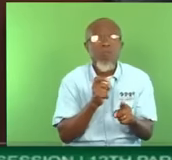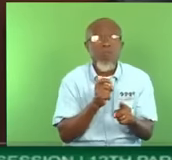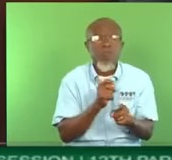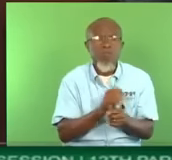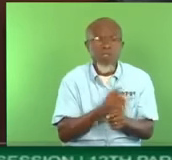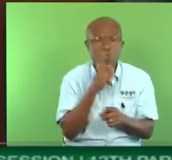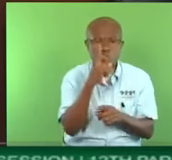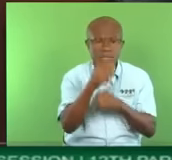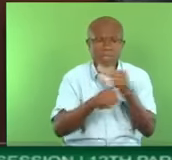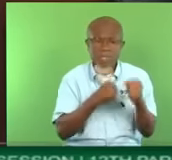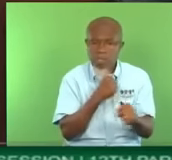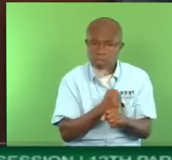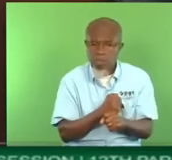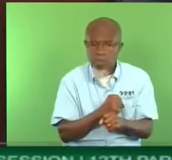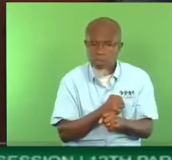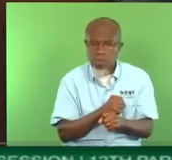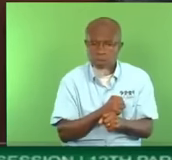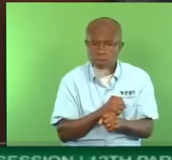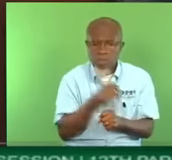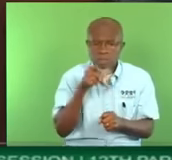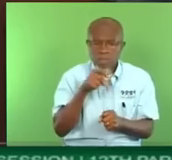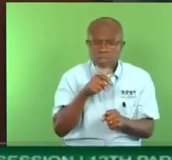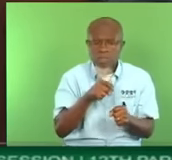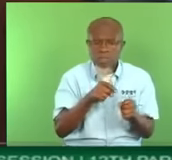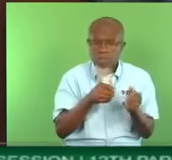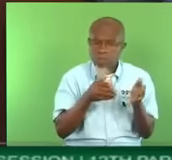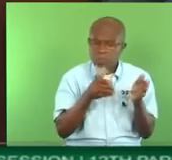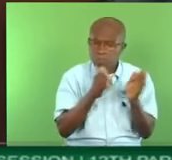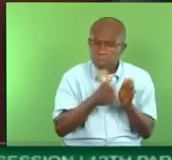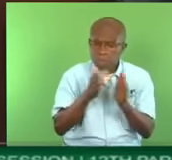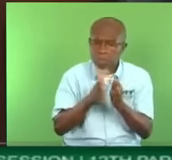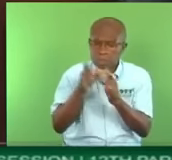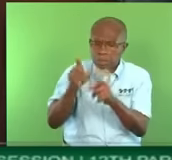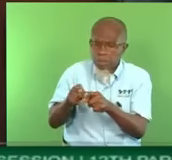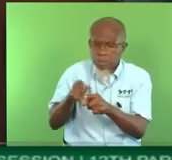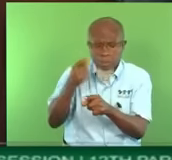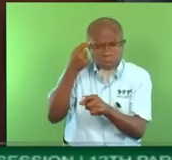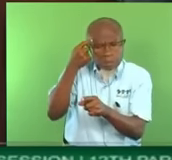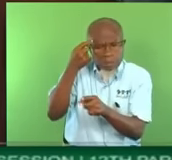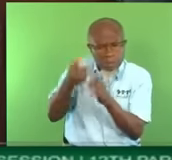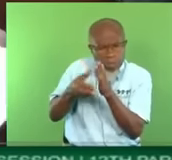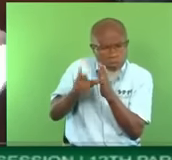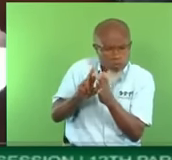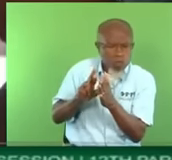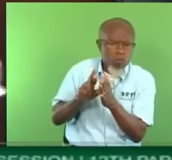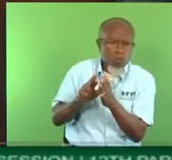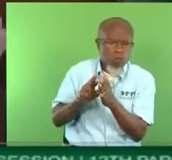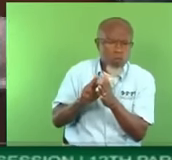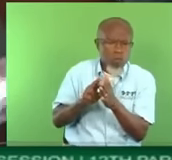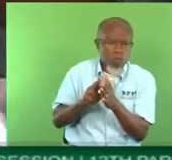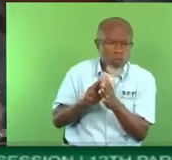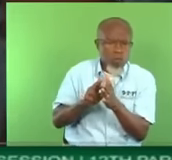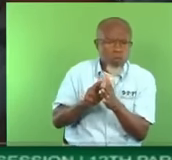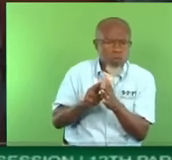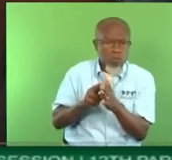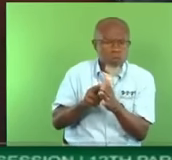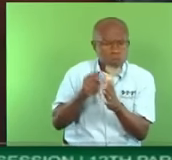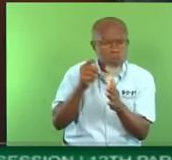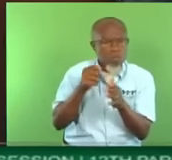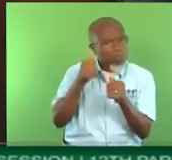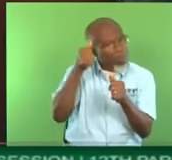This is a matter that the government needs to rethink, particularly where you have SRPs already in the system with considerable